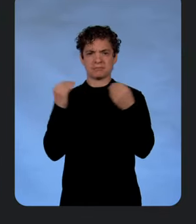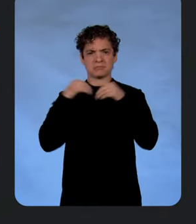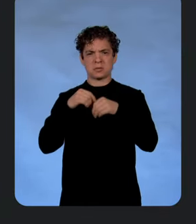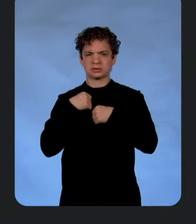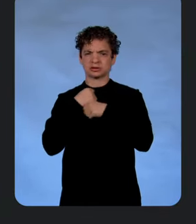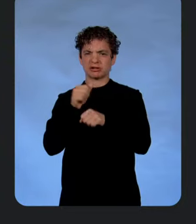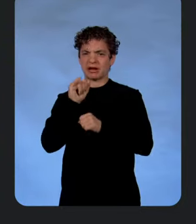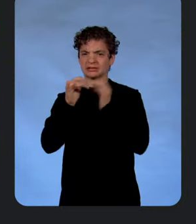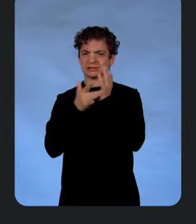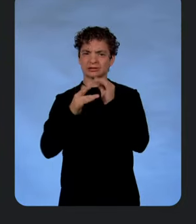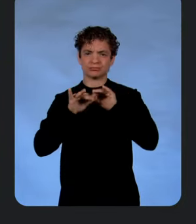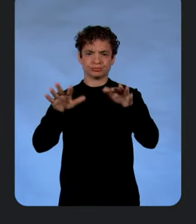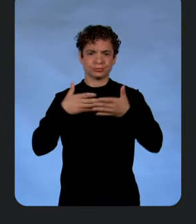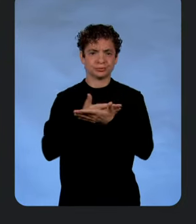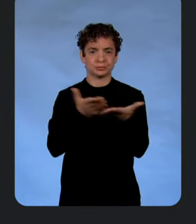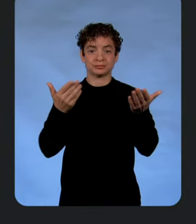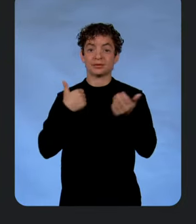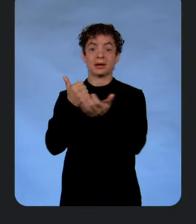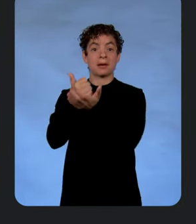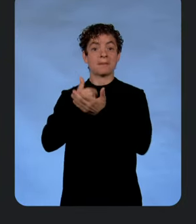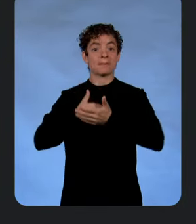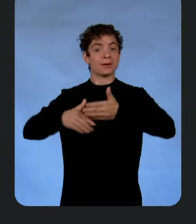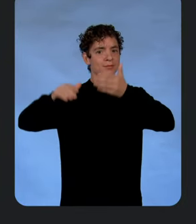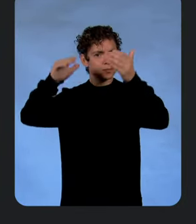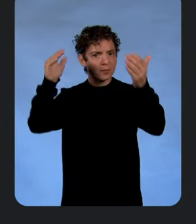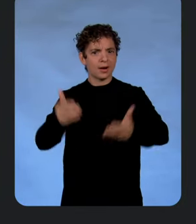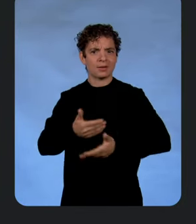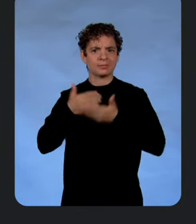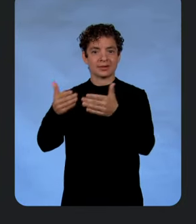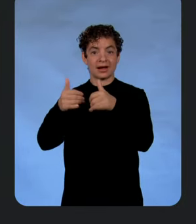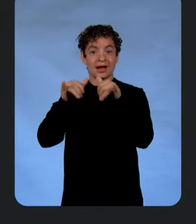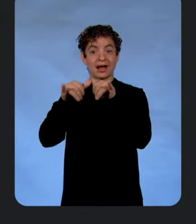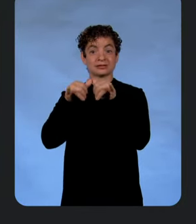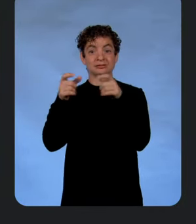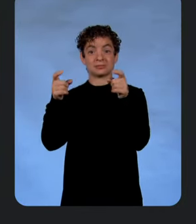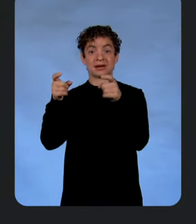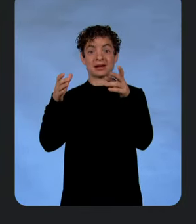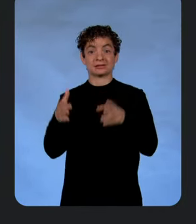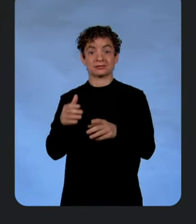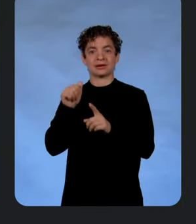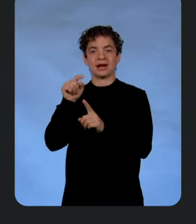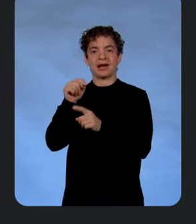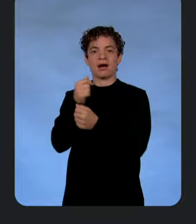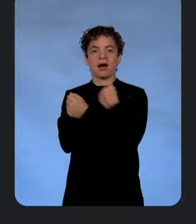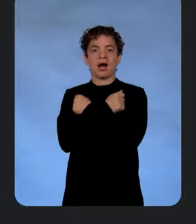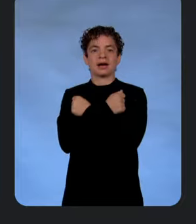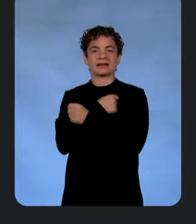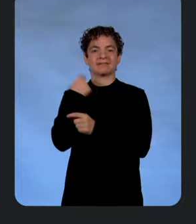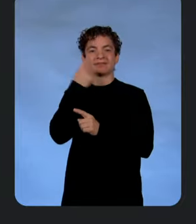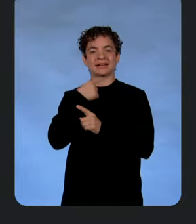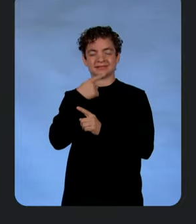technology to you. We're going to pick one here. So please help me welcome the engineering manager at Hugging Face, Philip Schmid.